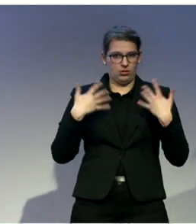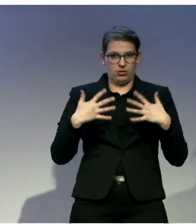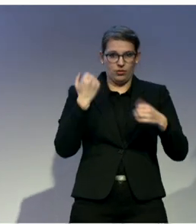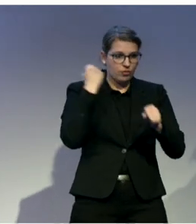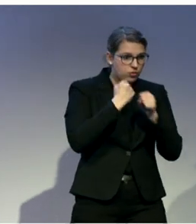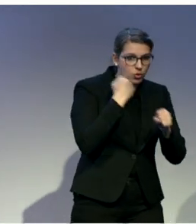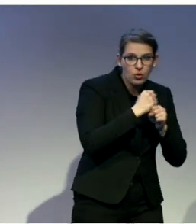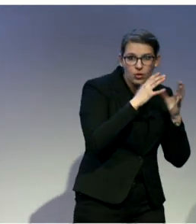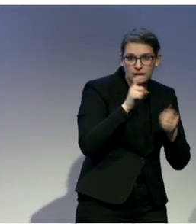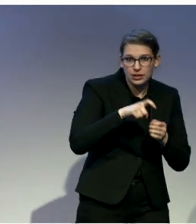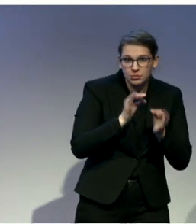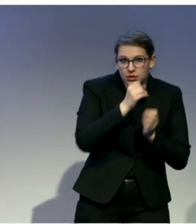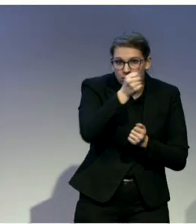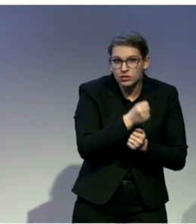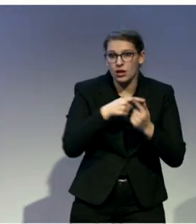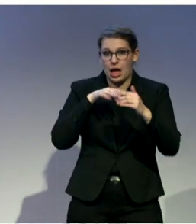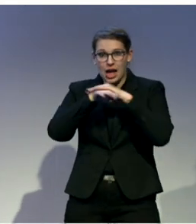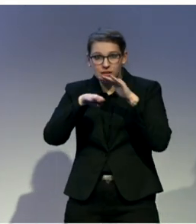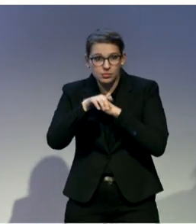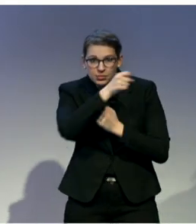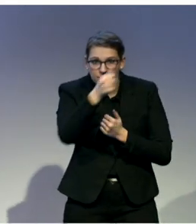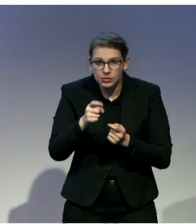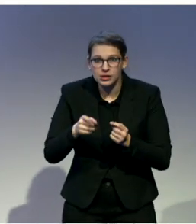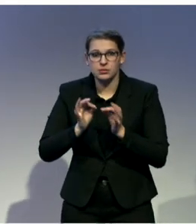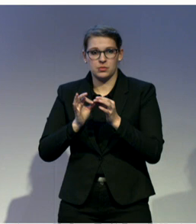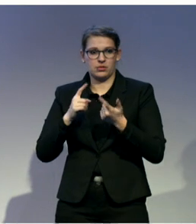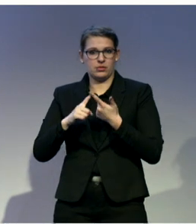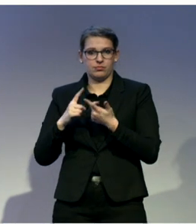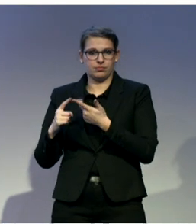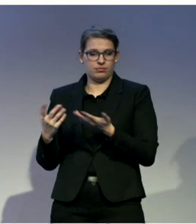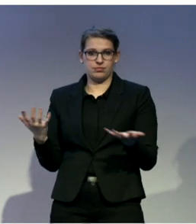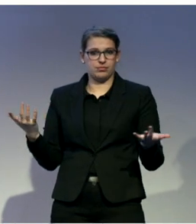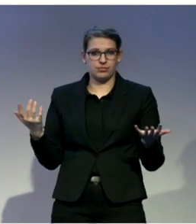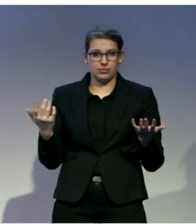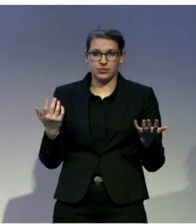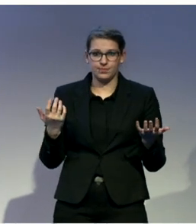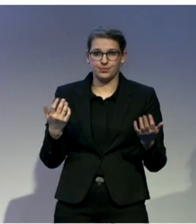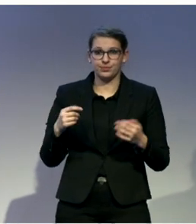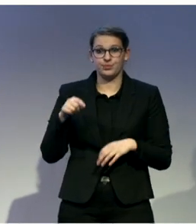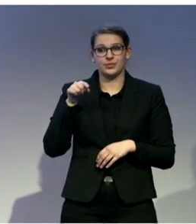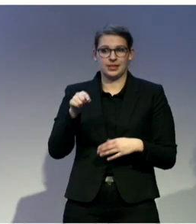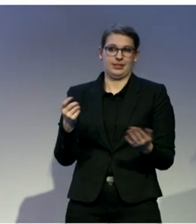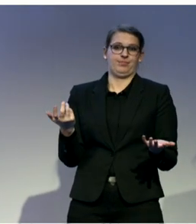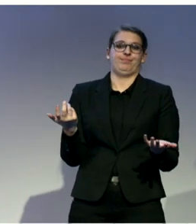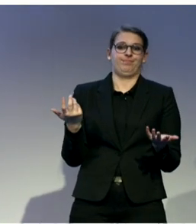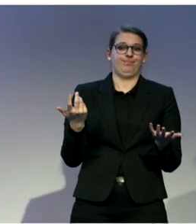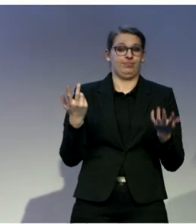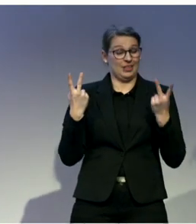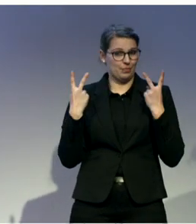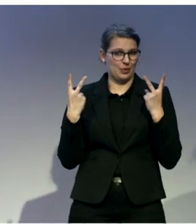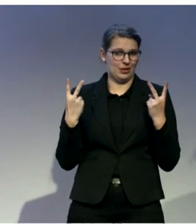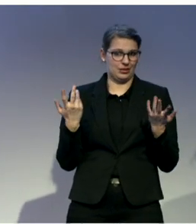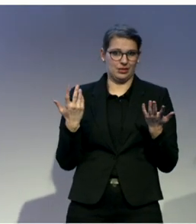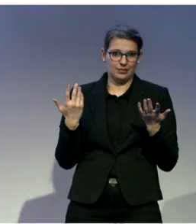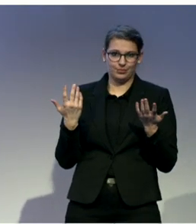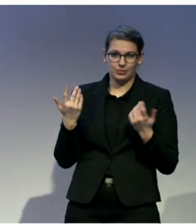for deaf leaders is critical. So recognizing the essential importance and value of having colleagues, like